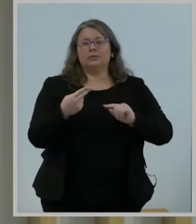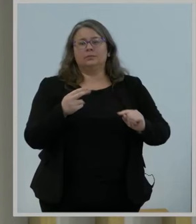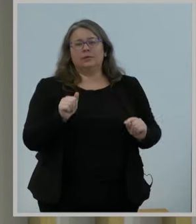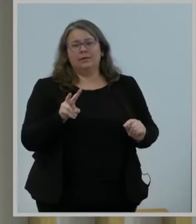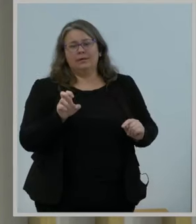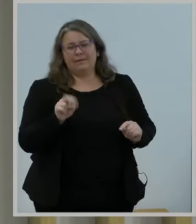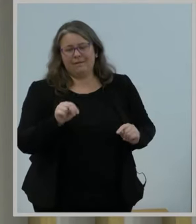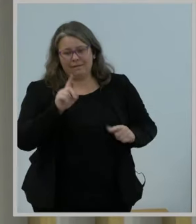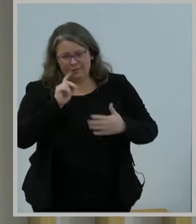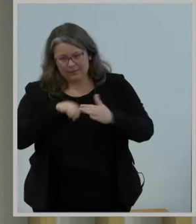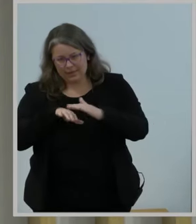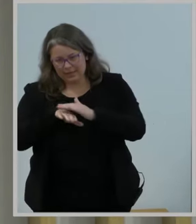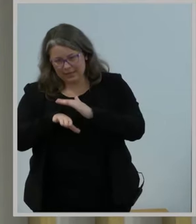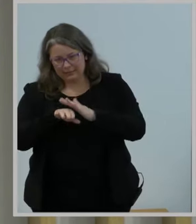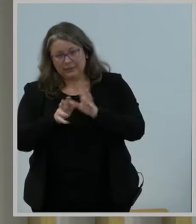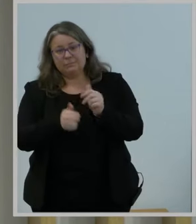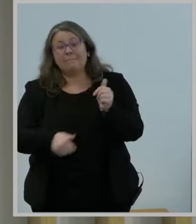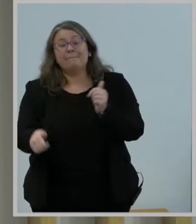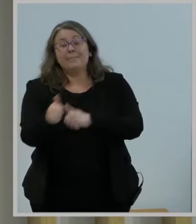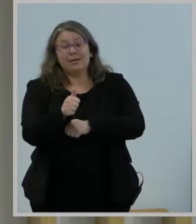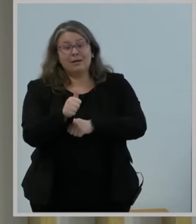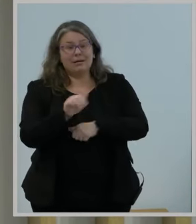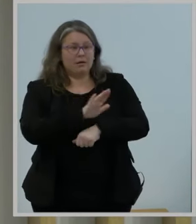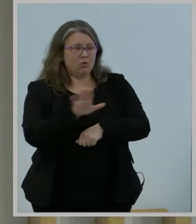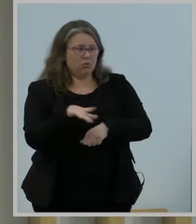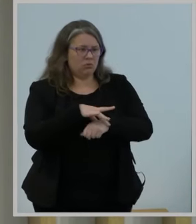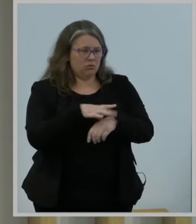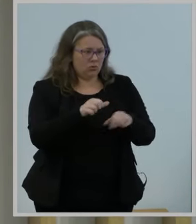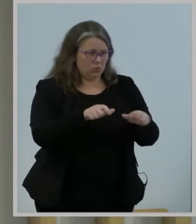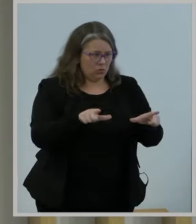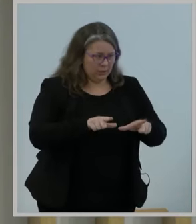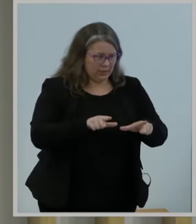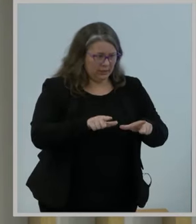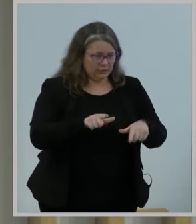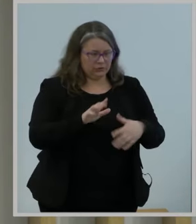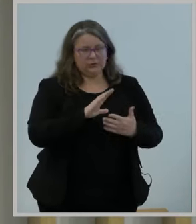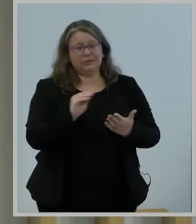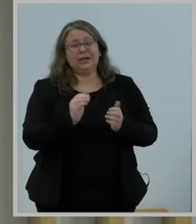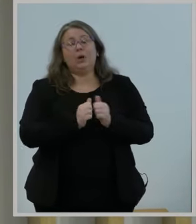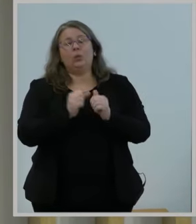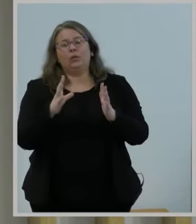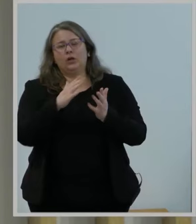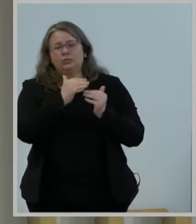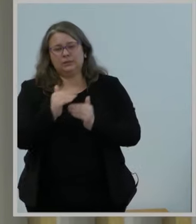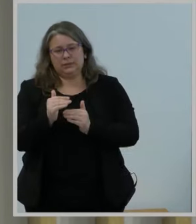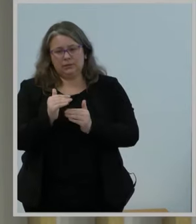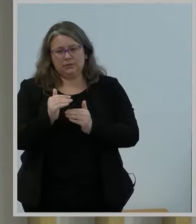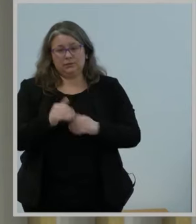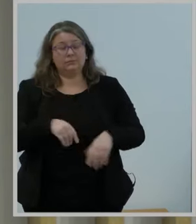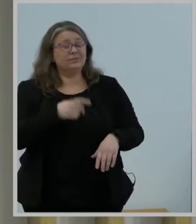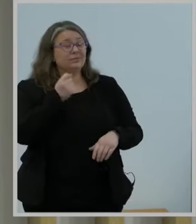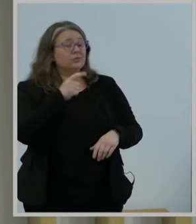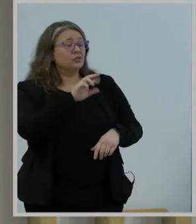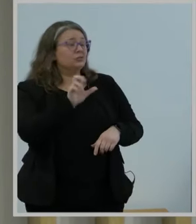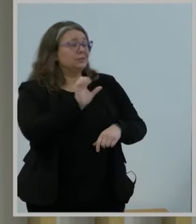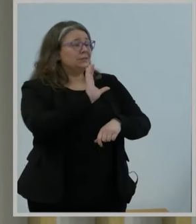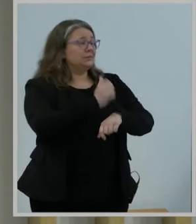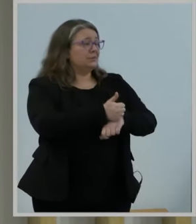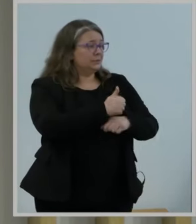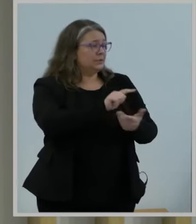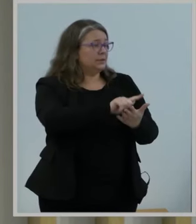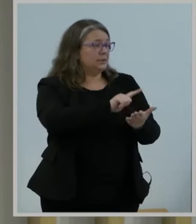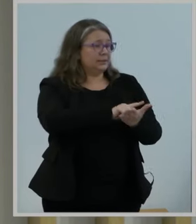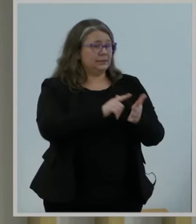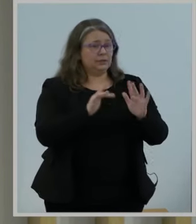constraints. But reenacting legally sustainable net neutrality rules is not the end of the story